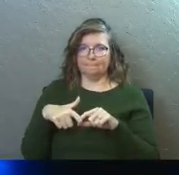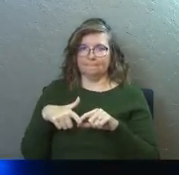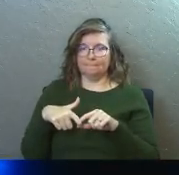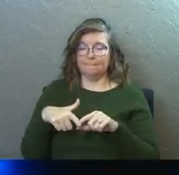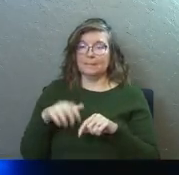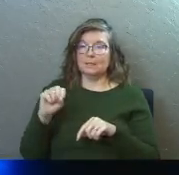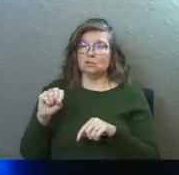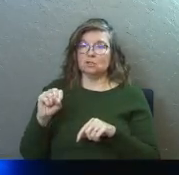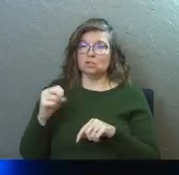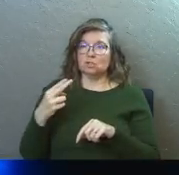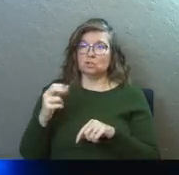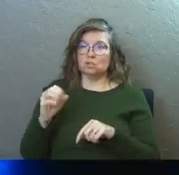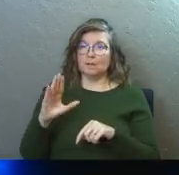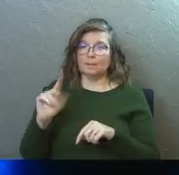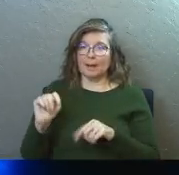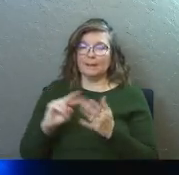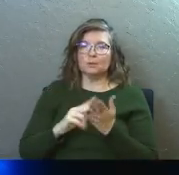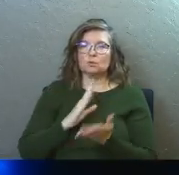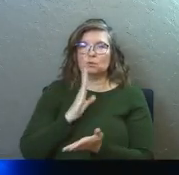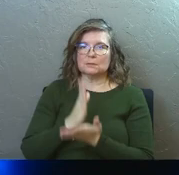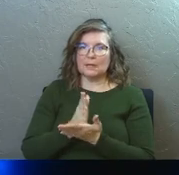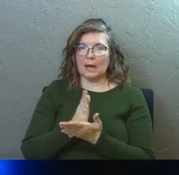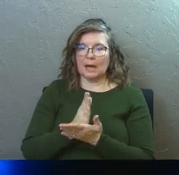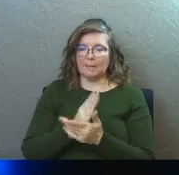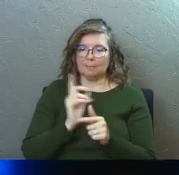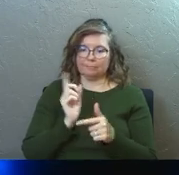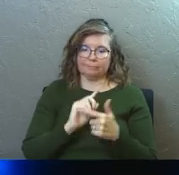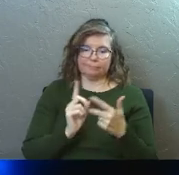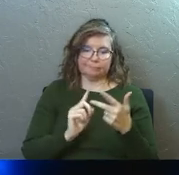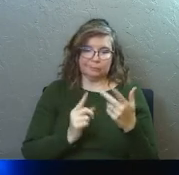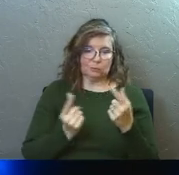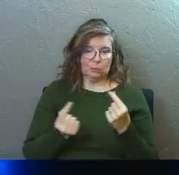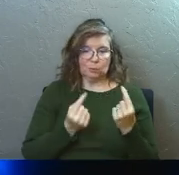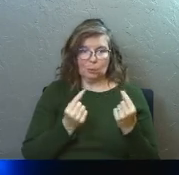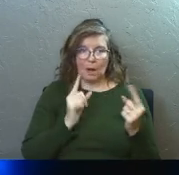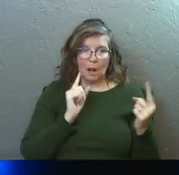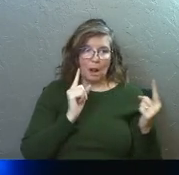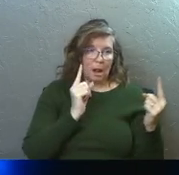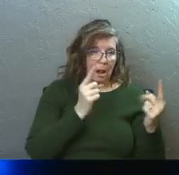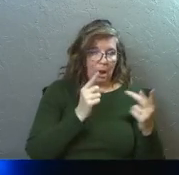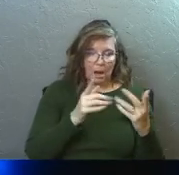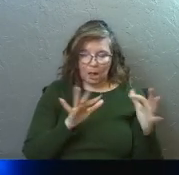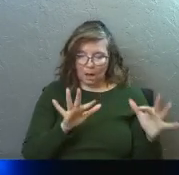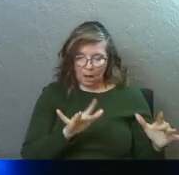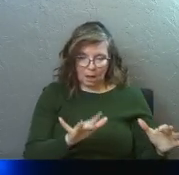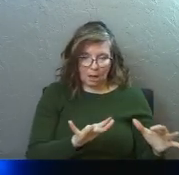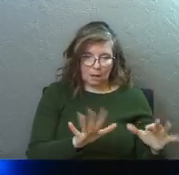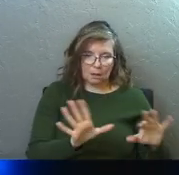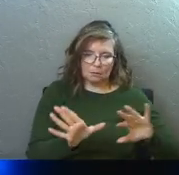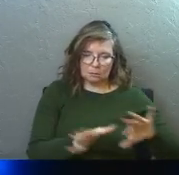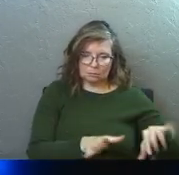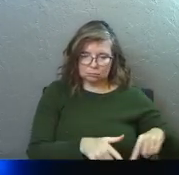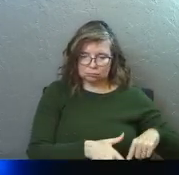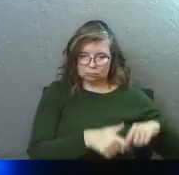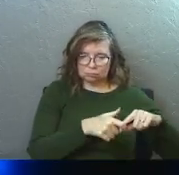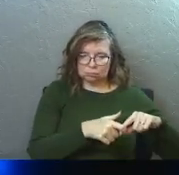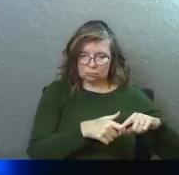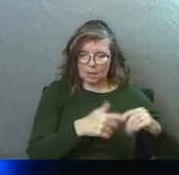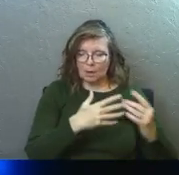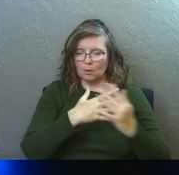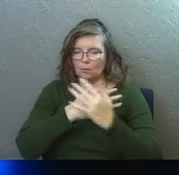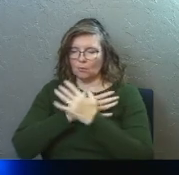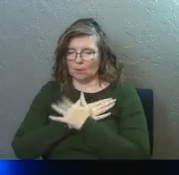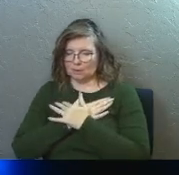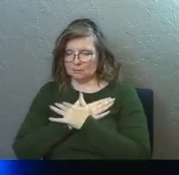Shabbat is to stop. To stop all that we're doing, that we're going to, that we're working towards, and just rest, right? And a couple of